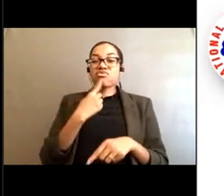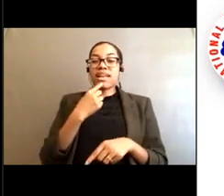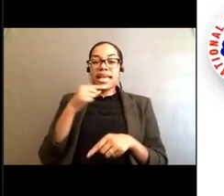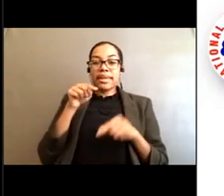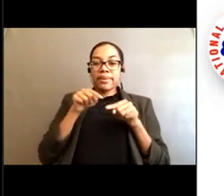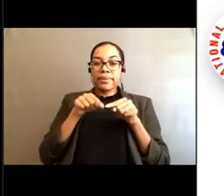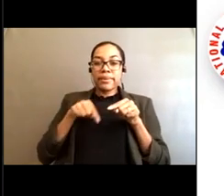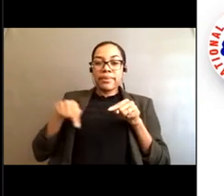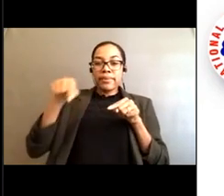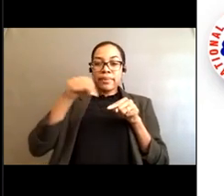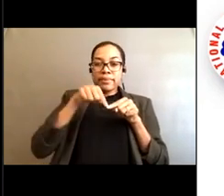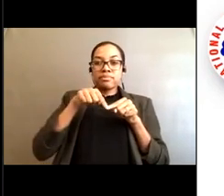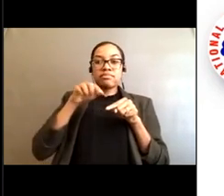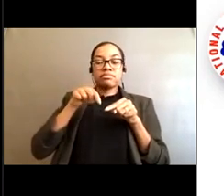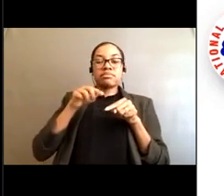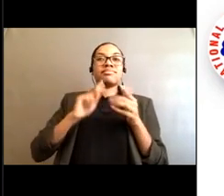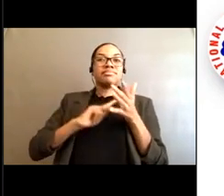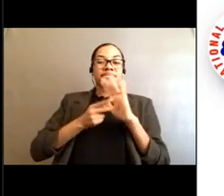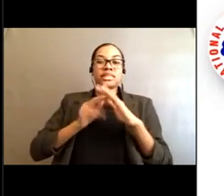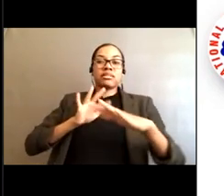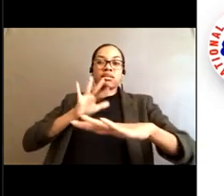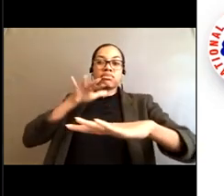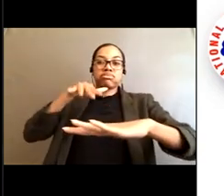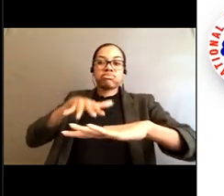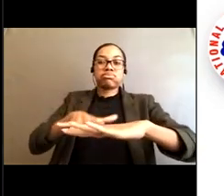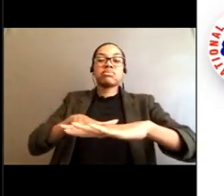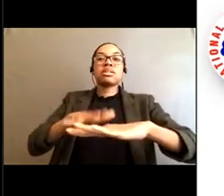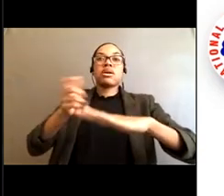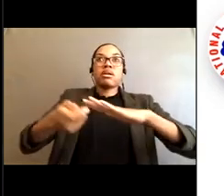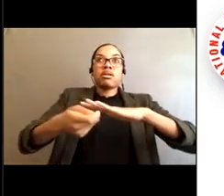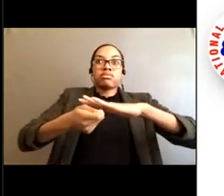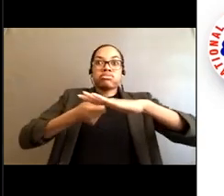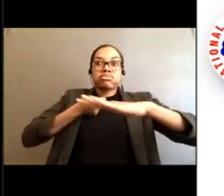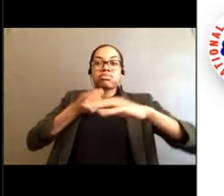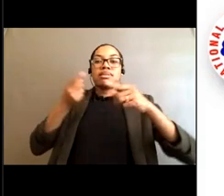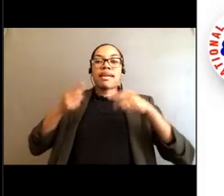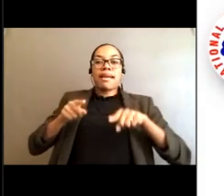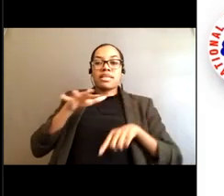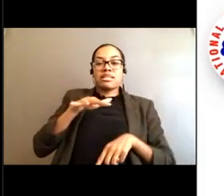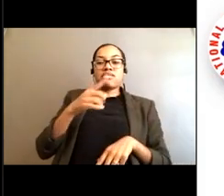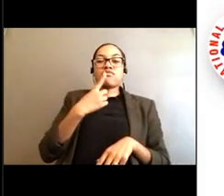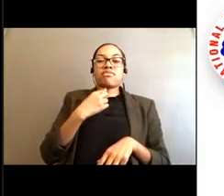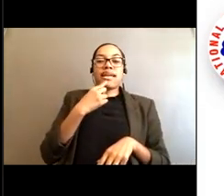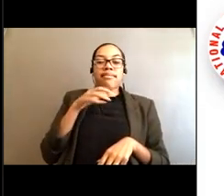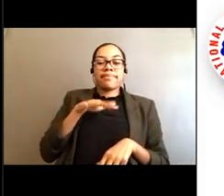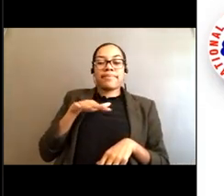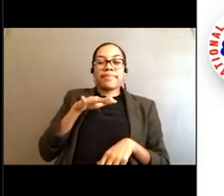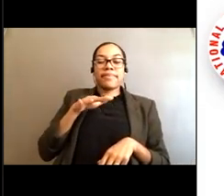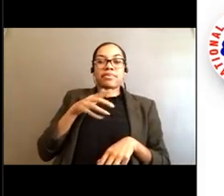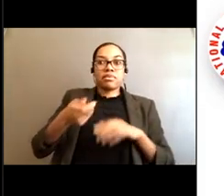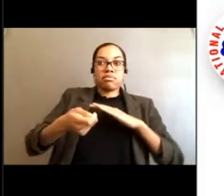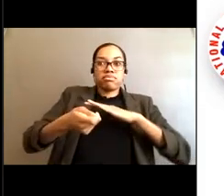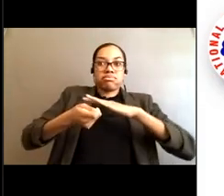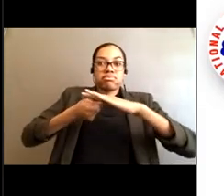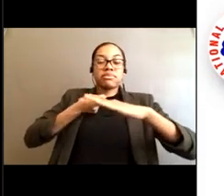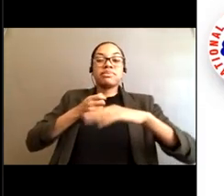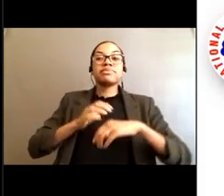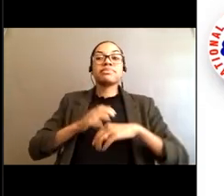current, and we'll talk more about the components of a rip current shortly, but if you notice, it cuts through the entire